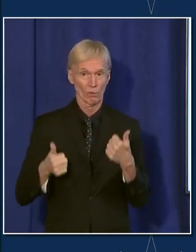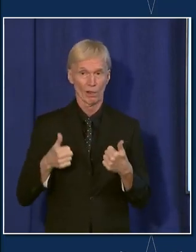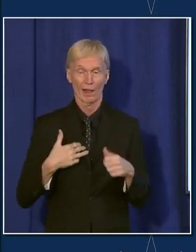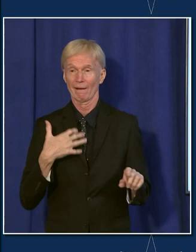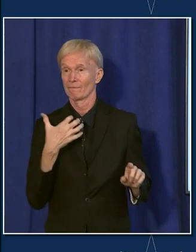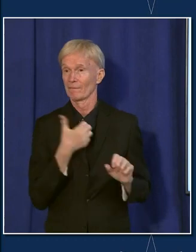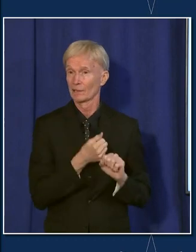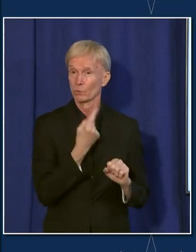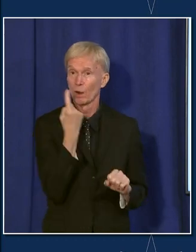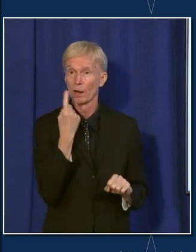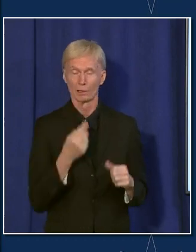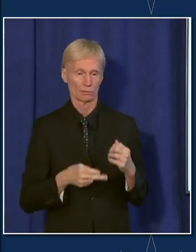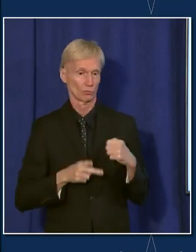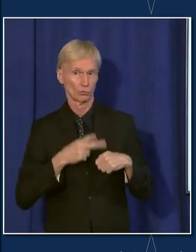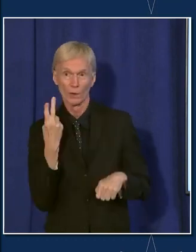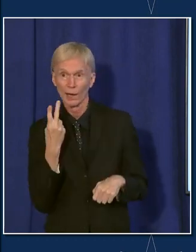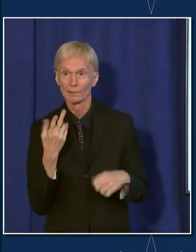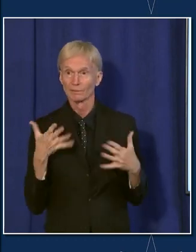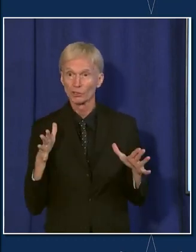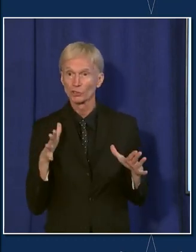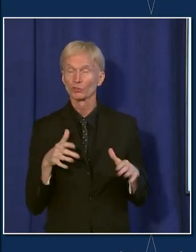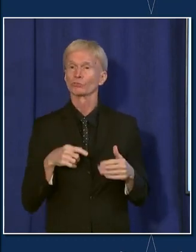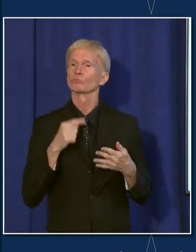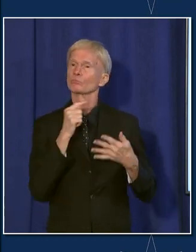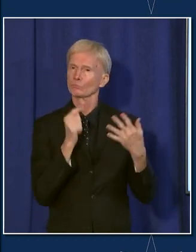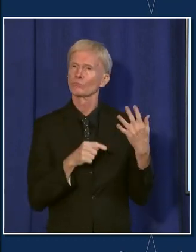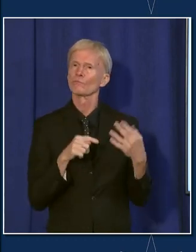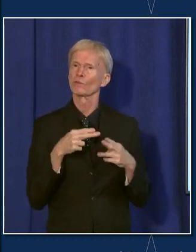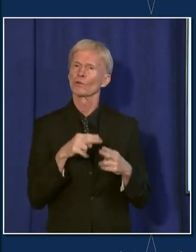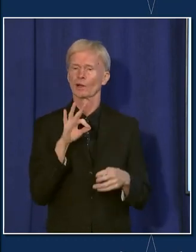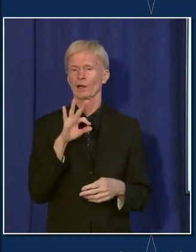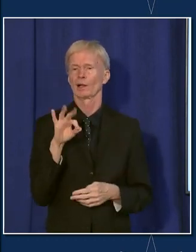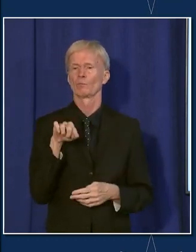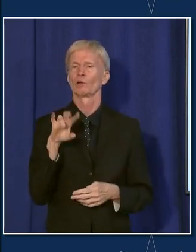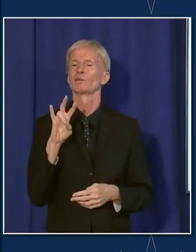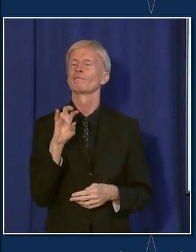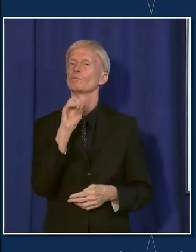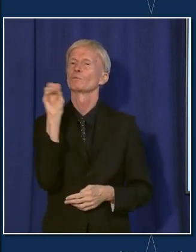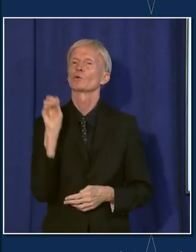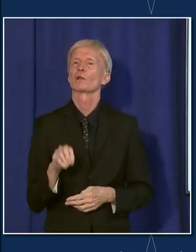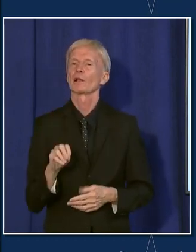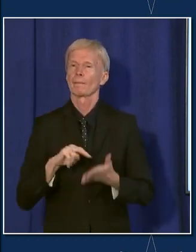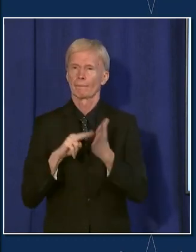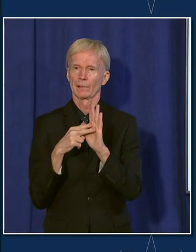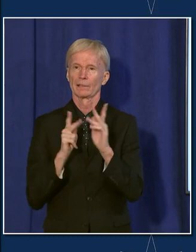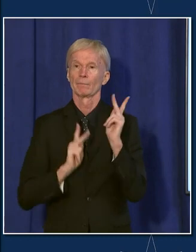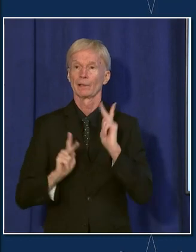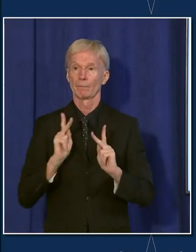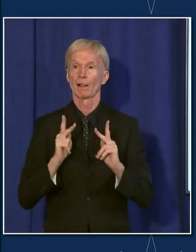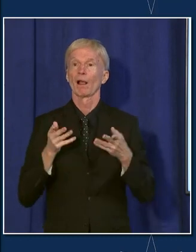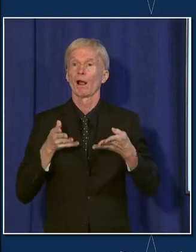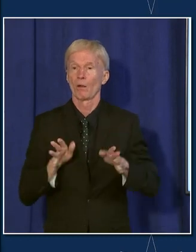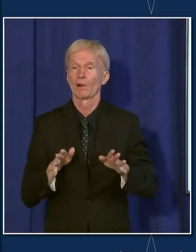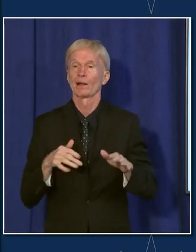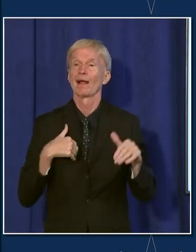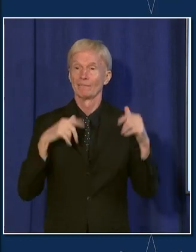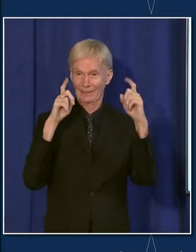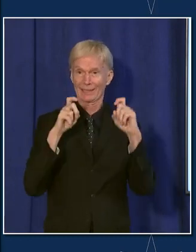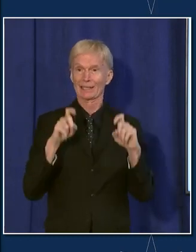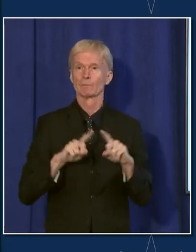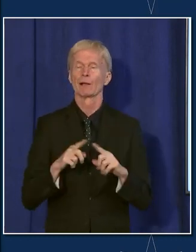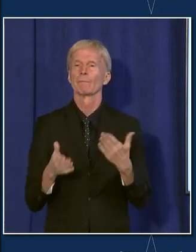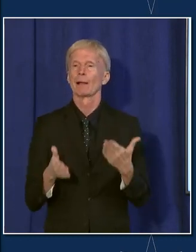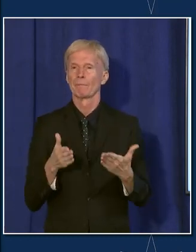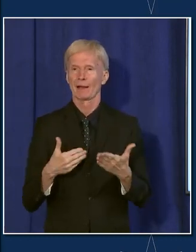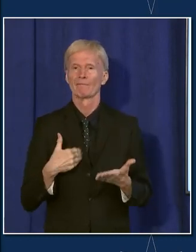vaccinated? Were they fully vaccinated? So we do, you know, this 99.7% is for anybody who's been tested, but there may be some more.